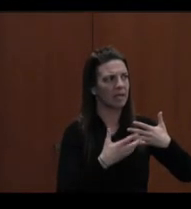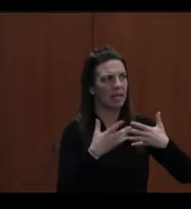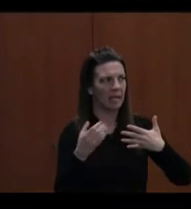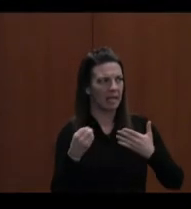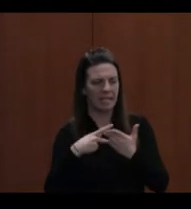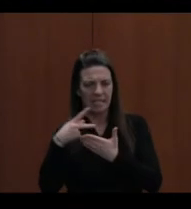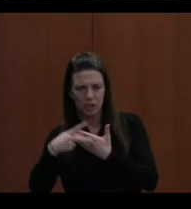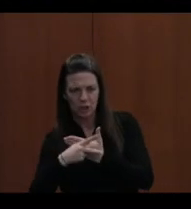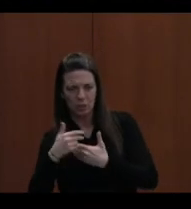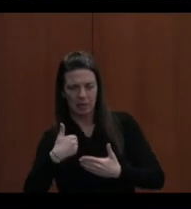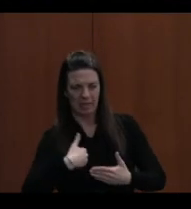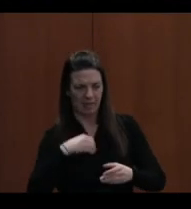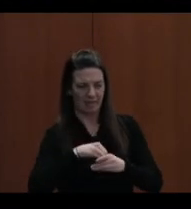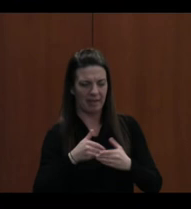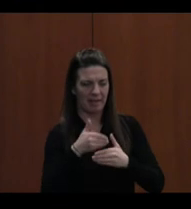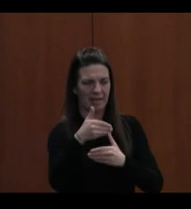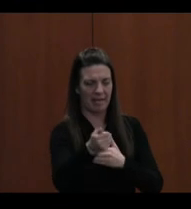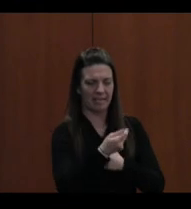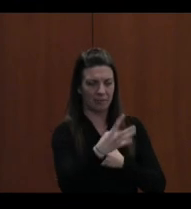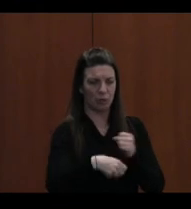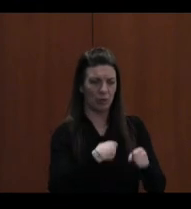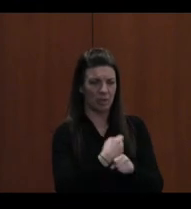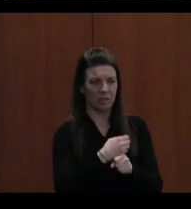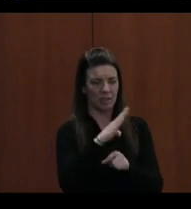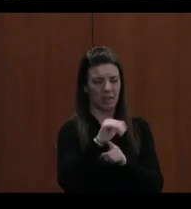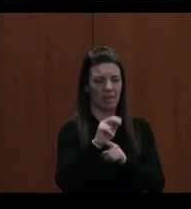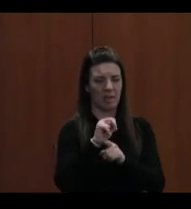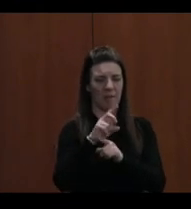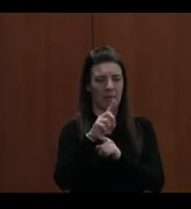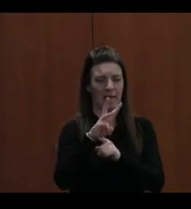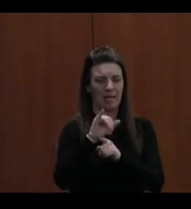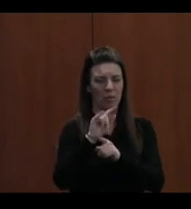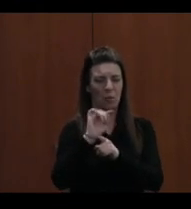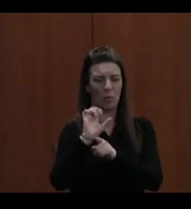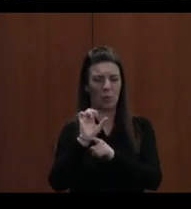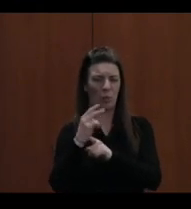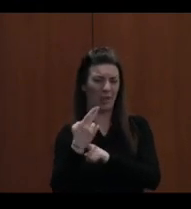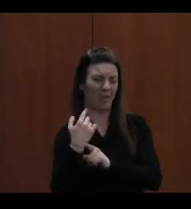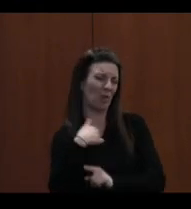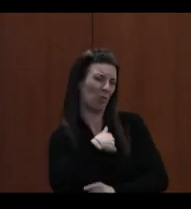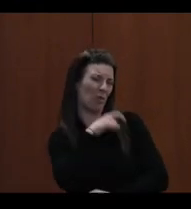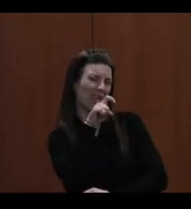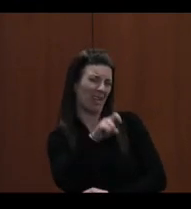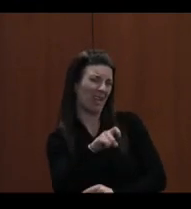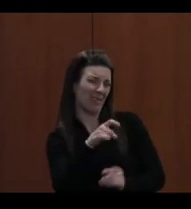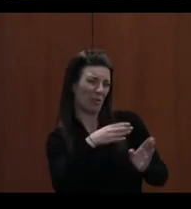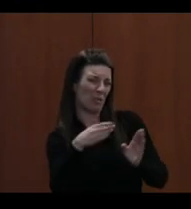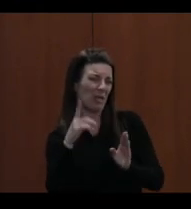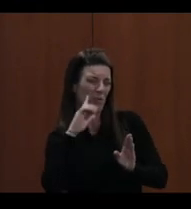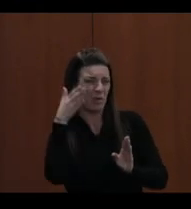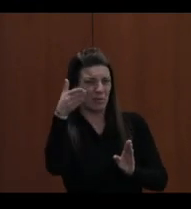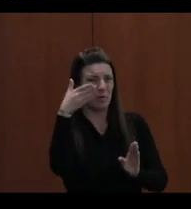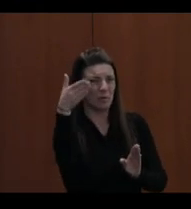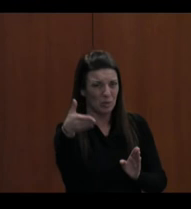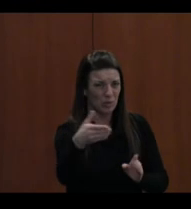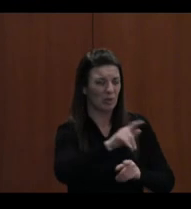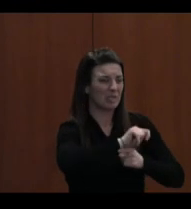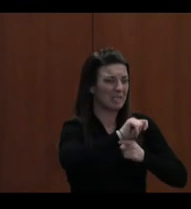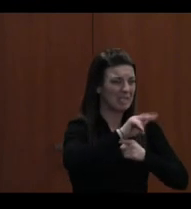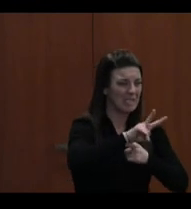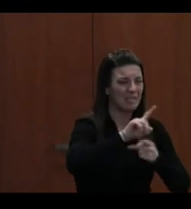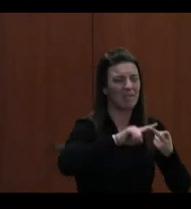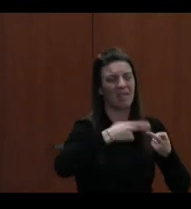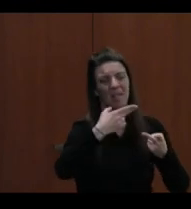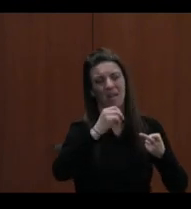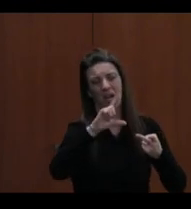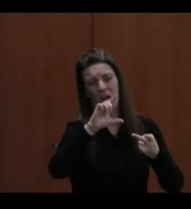these, evaluating the bandwidth of schools. We really need to prepare for tomorrow. There's 4K television and holograms and all kinds